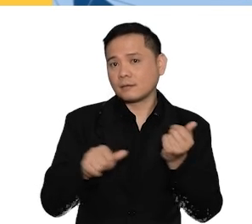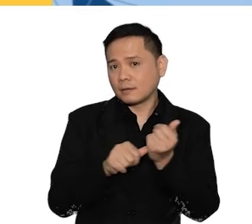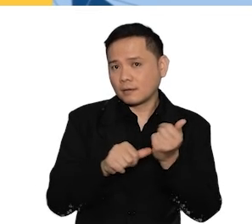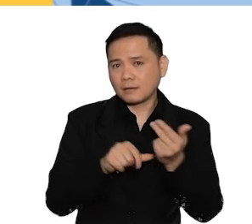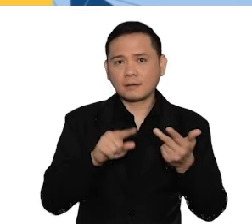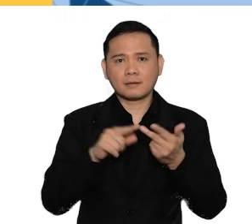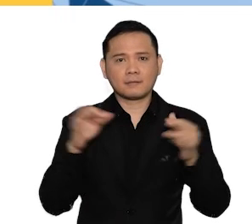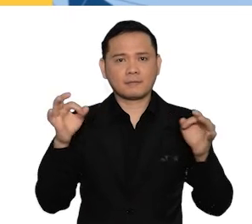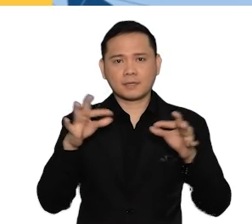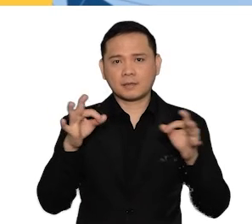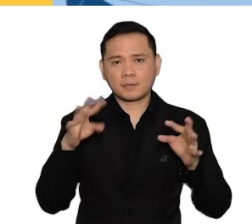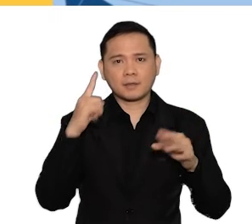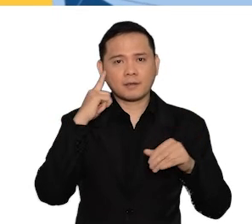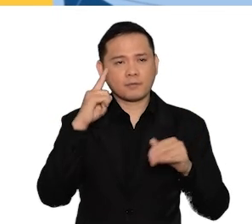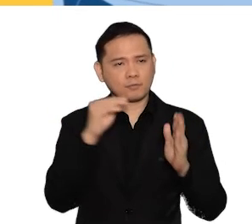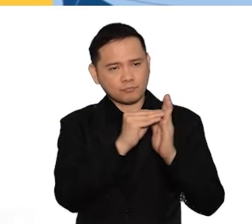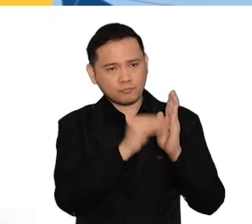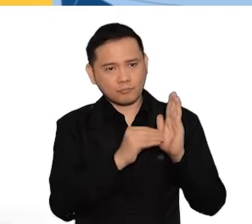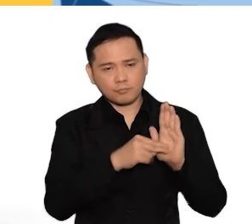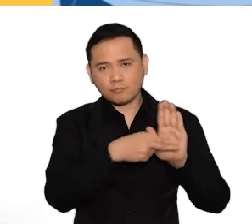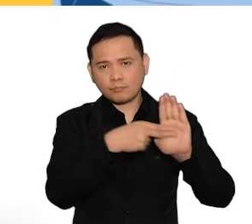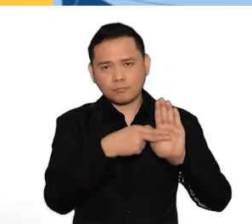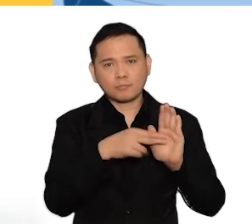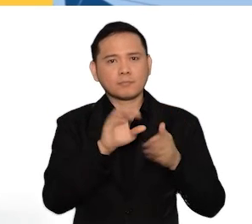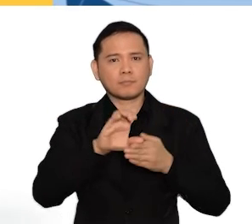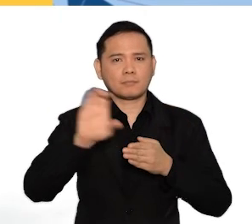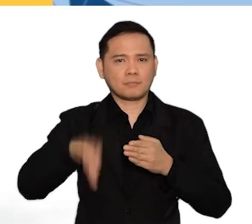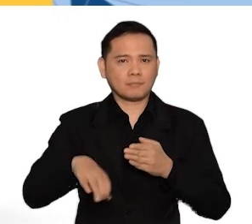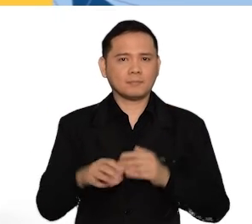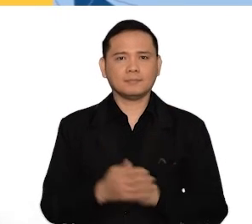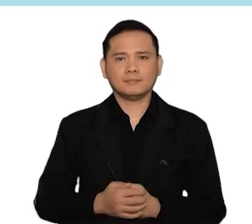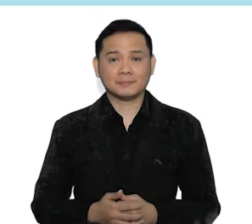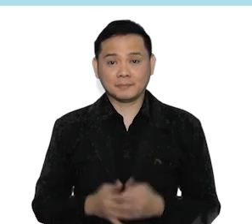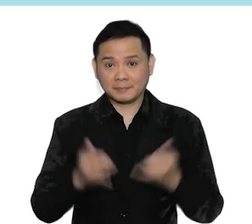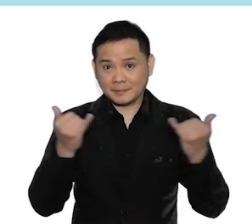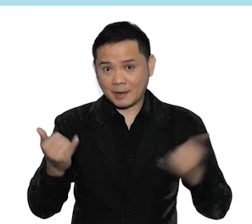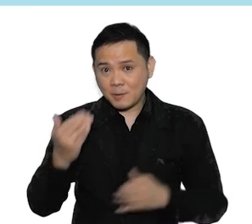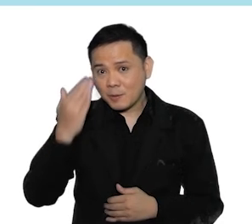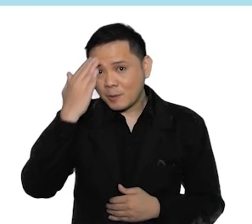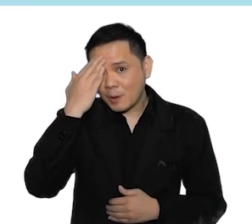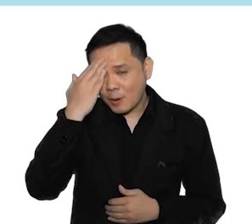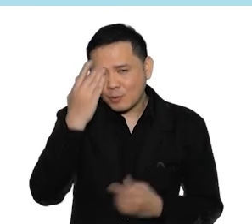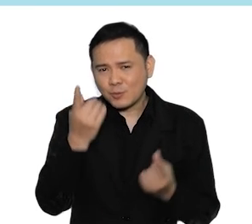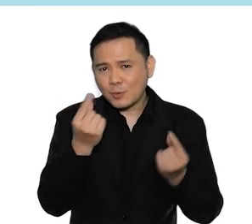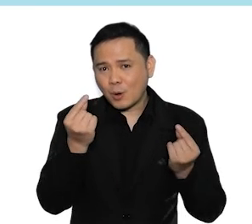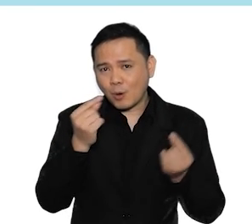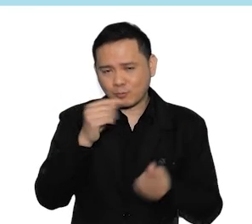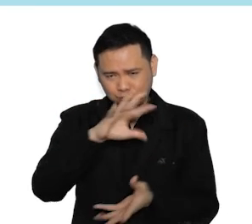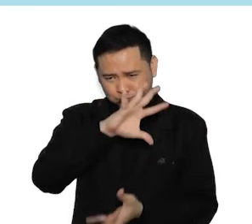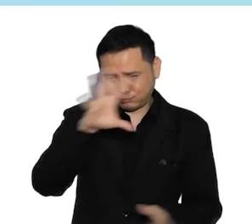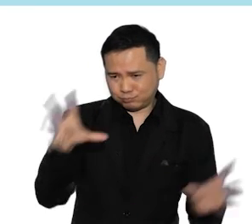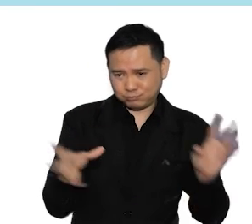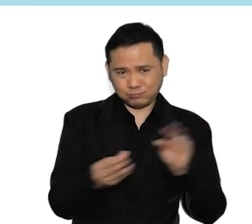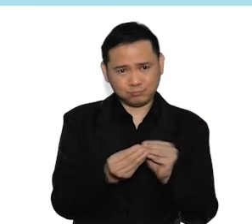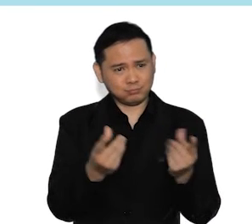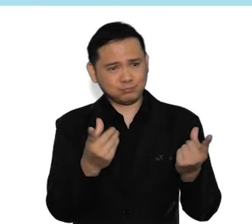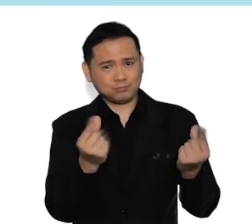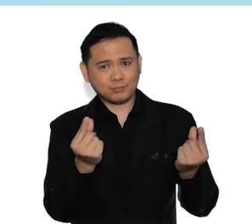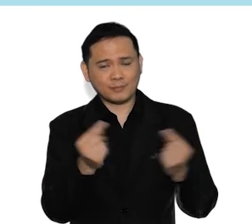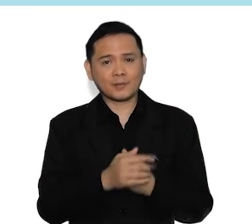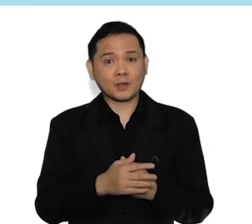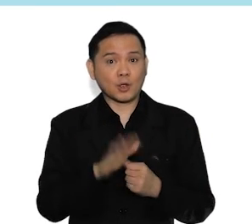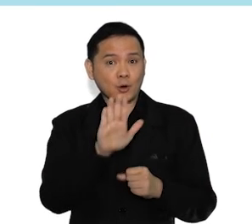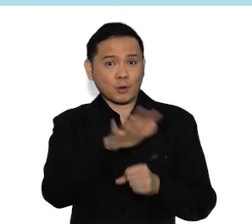assistance, and feedback for the enhancement of the tagging output. Now that you know your impact in addressing climate